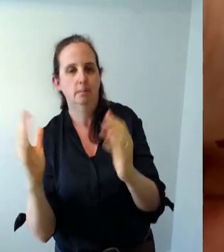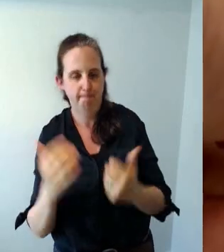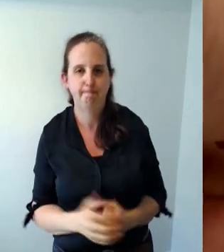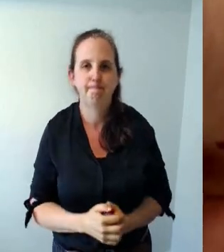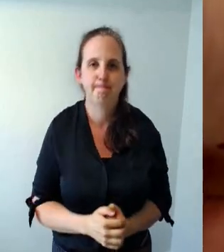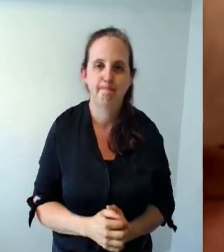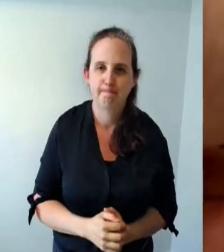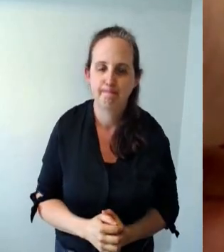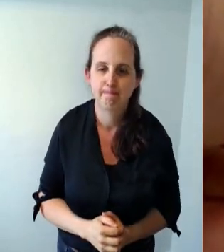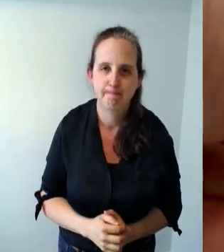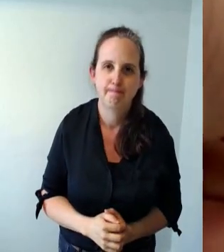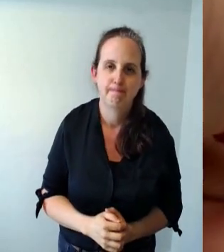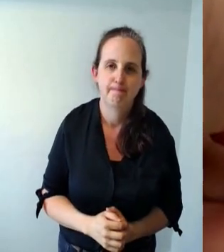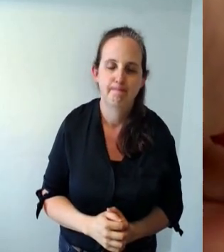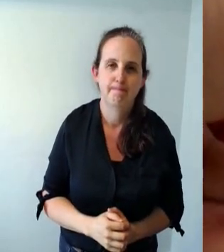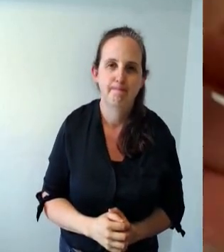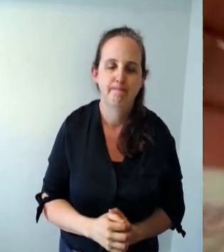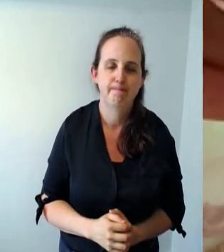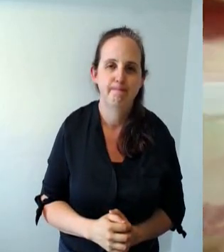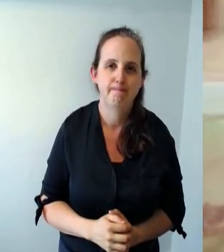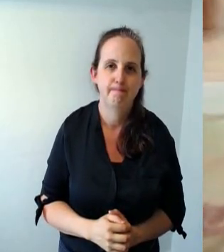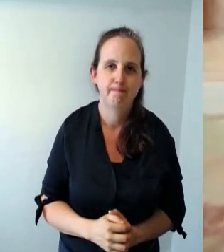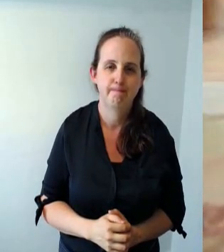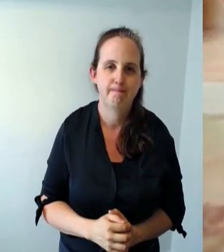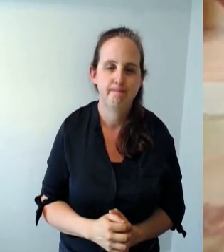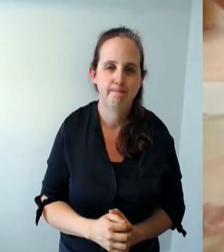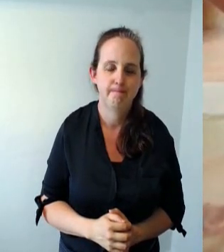so now you can see